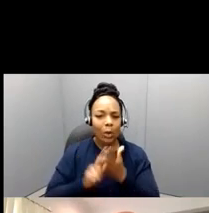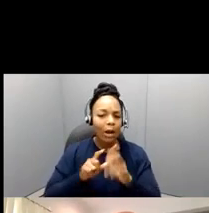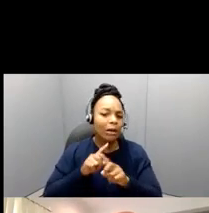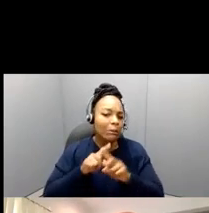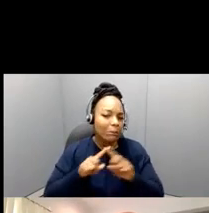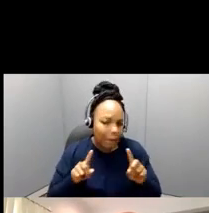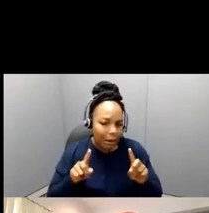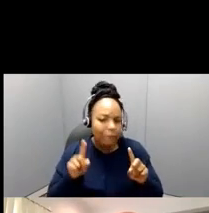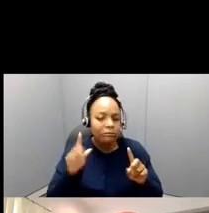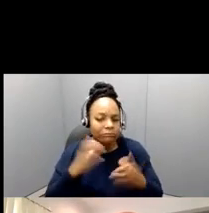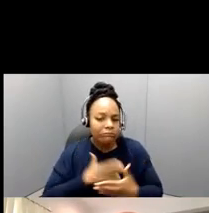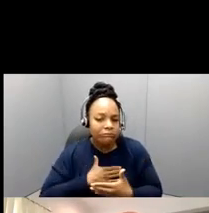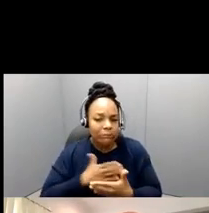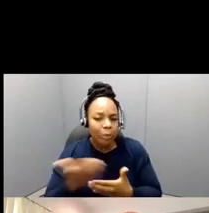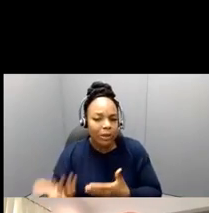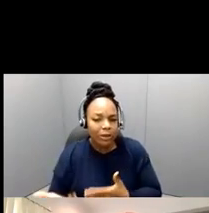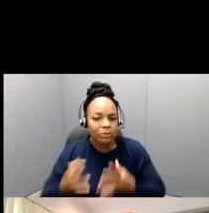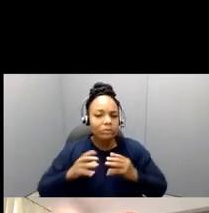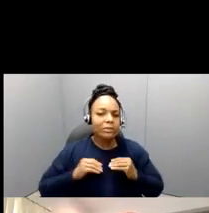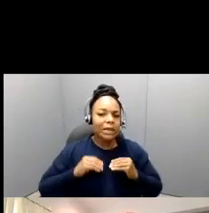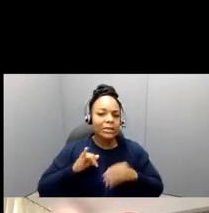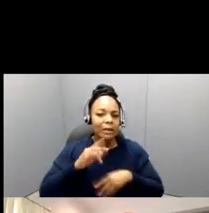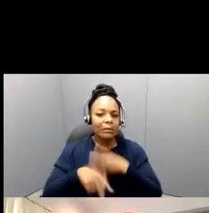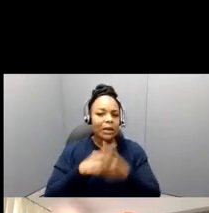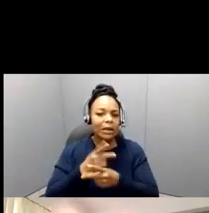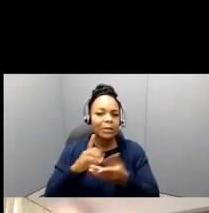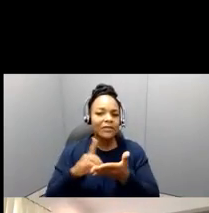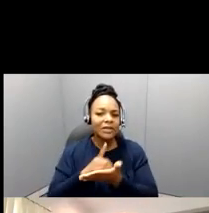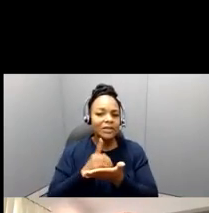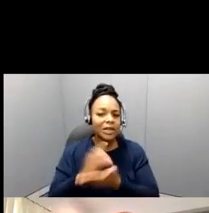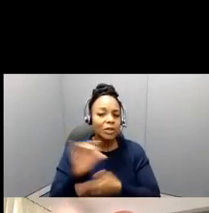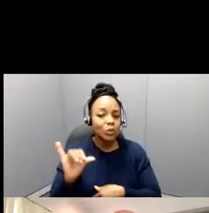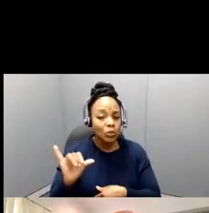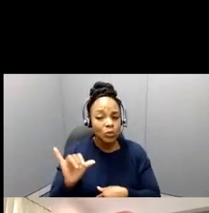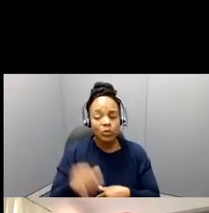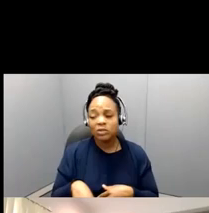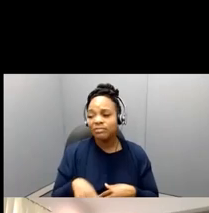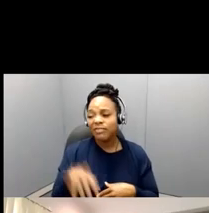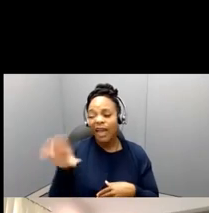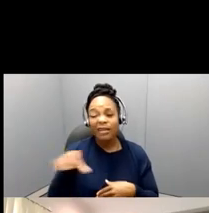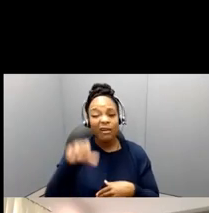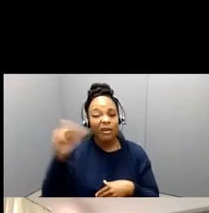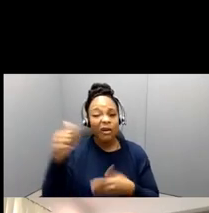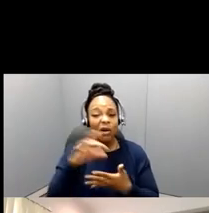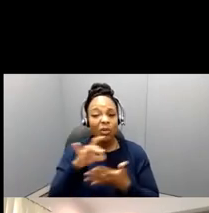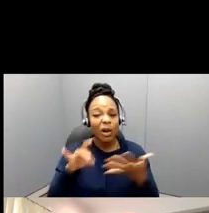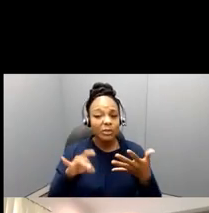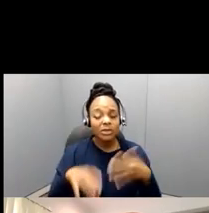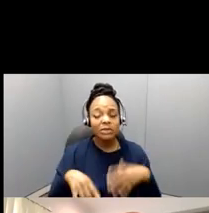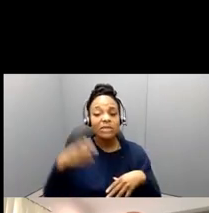dissertations, as well as the things around historical analysis or, or even a theoretical piece.